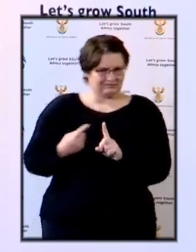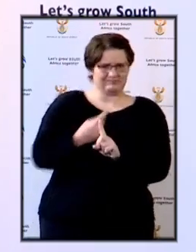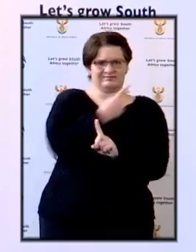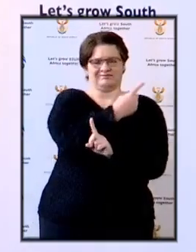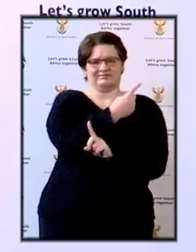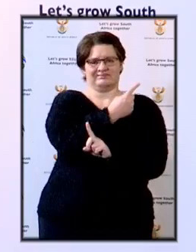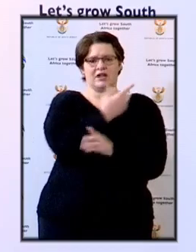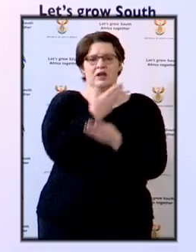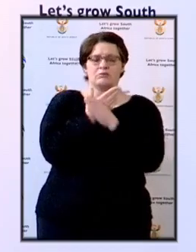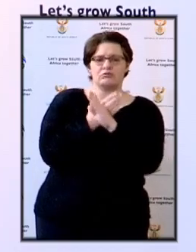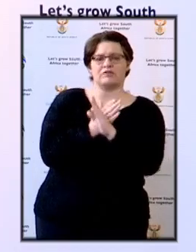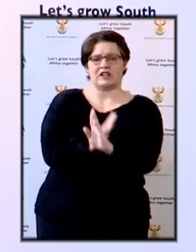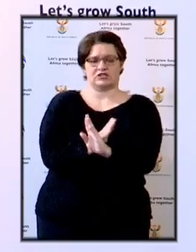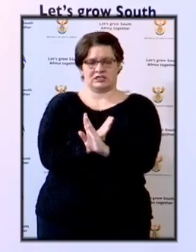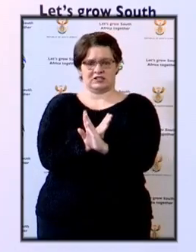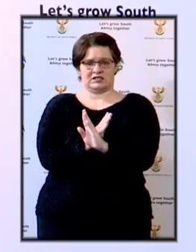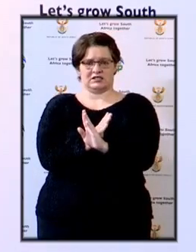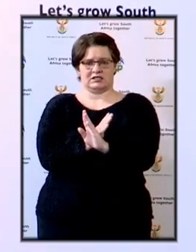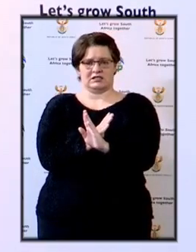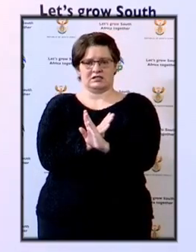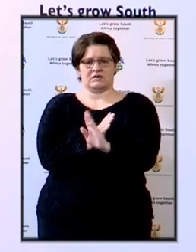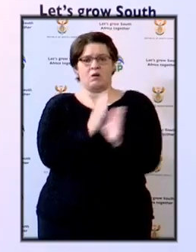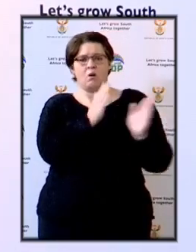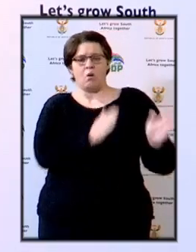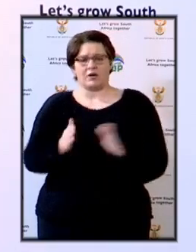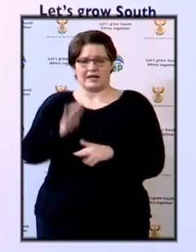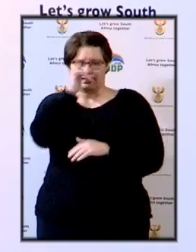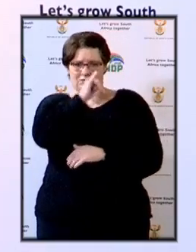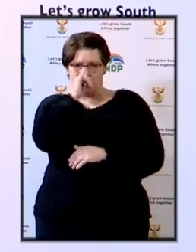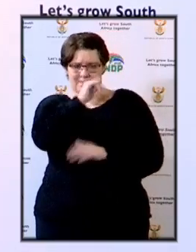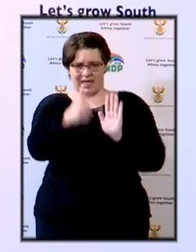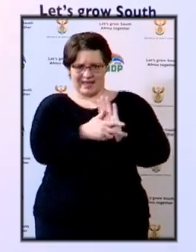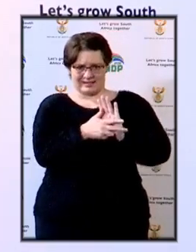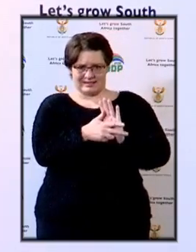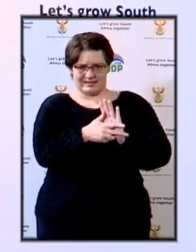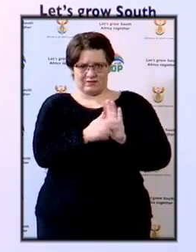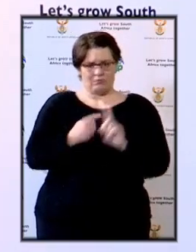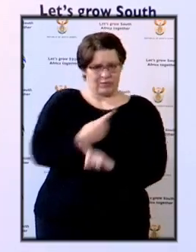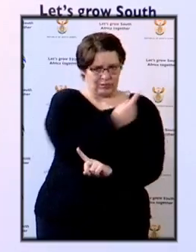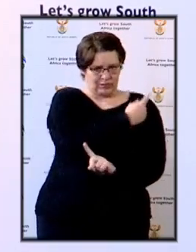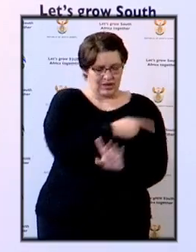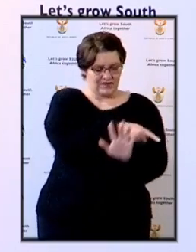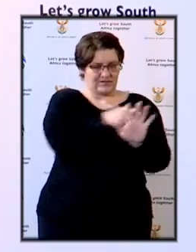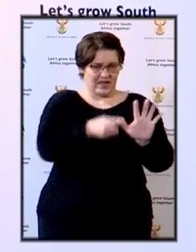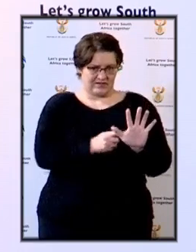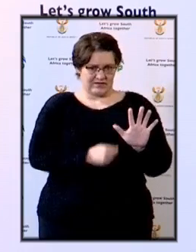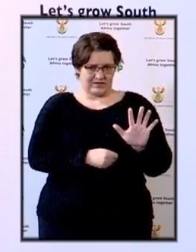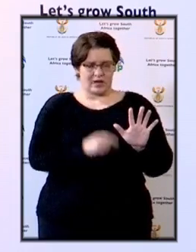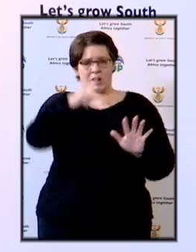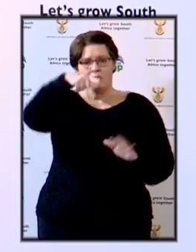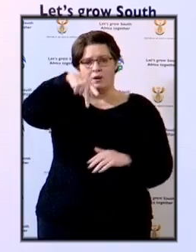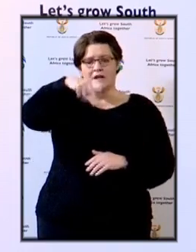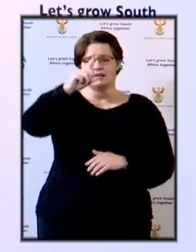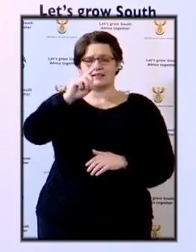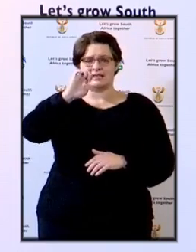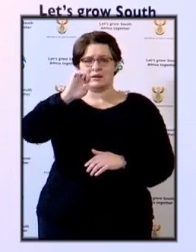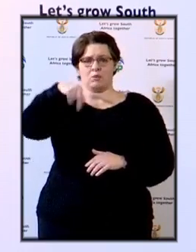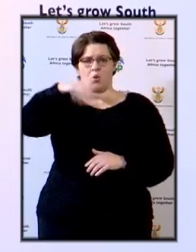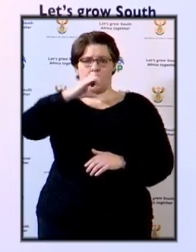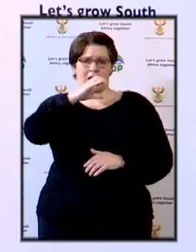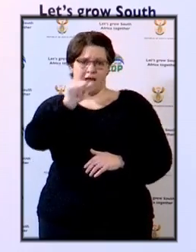contravention of the prevention of organized crime act. That is the POCA.